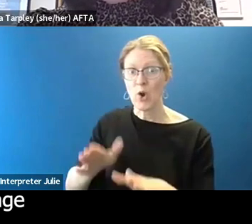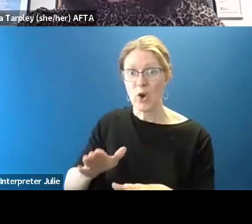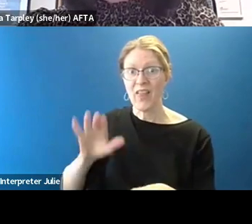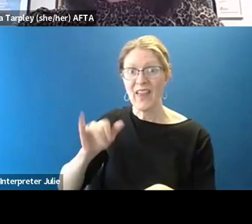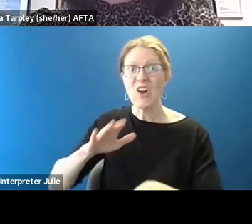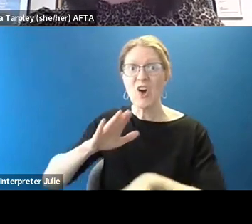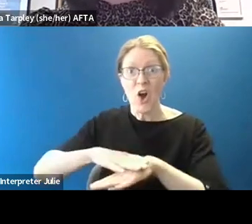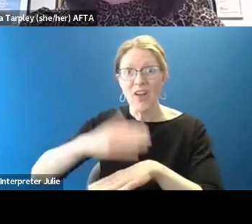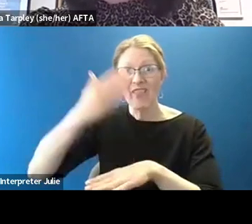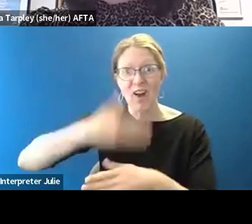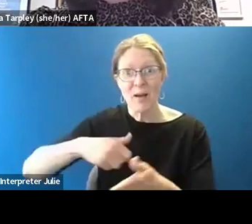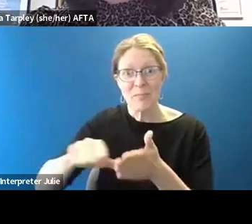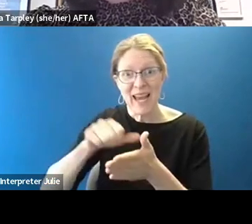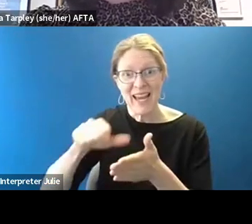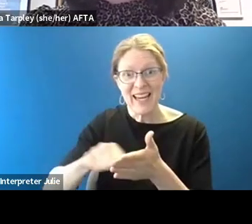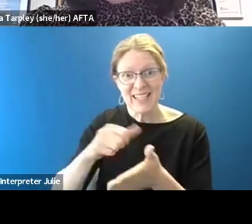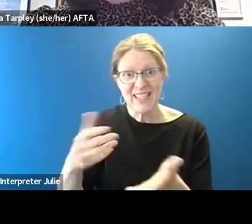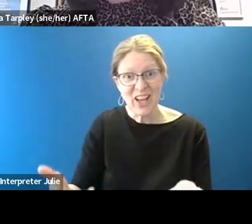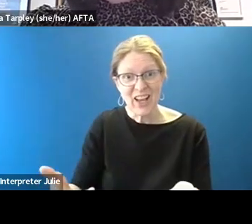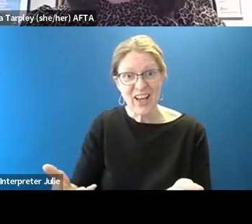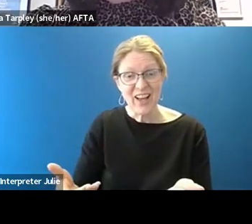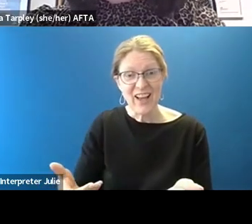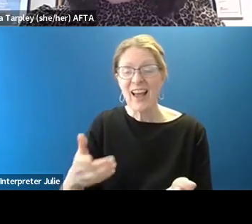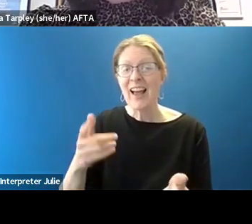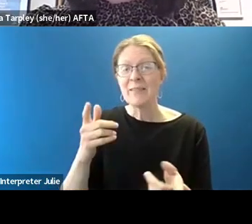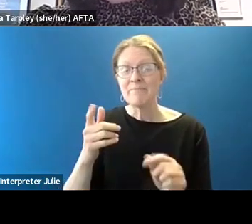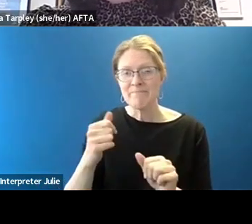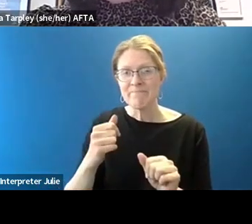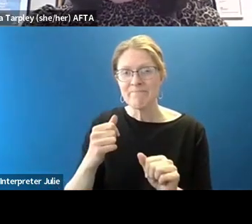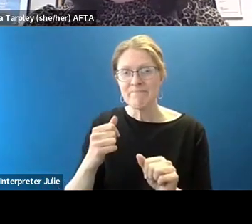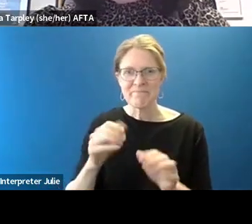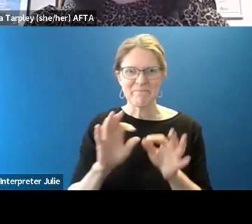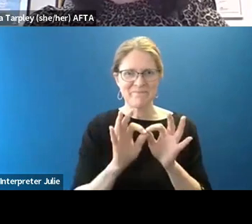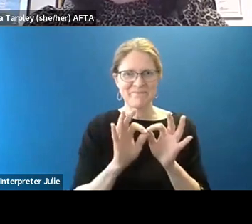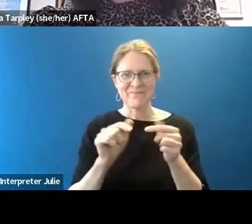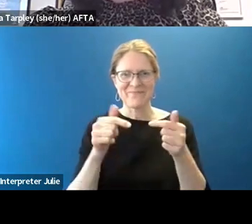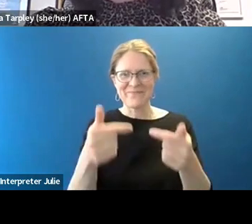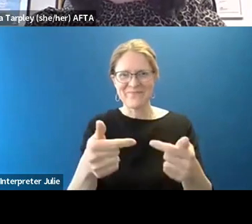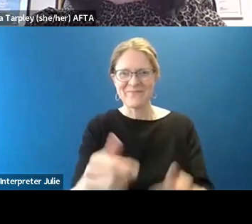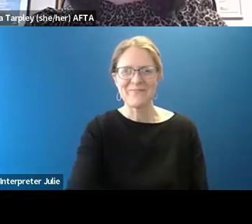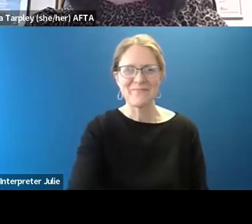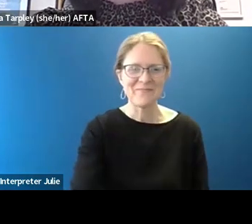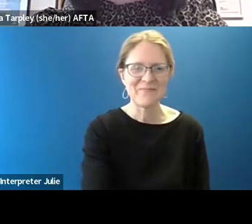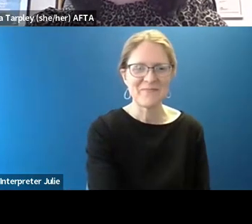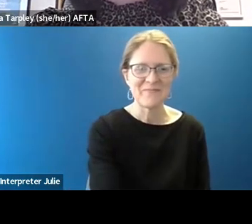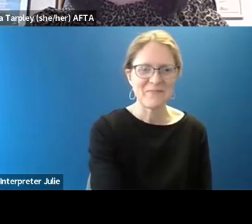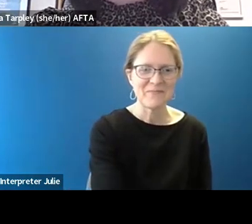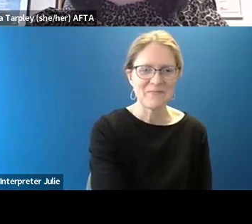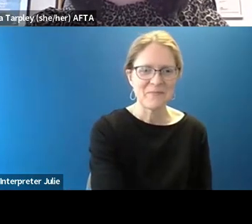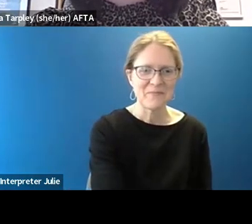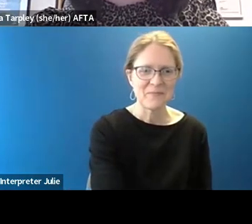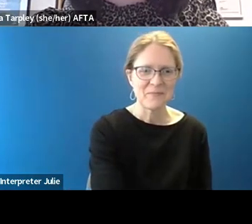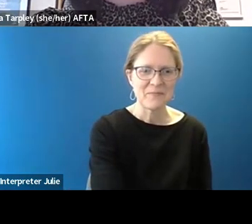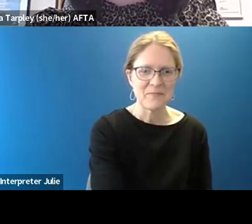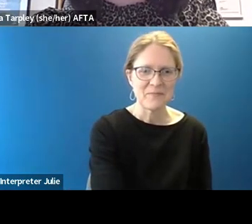the globe. Right. And it wasn't because like so I think there's that, you know, when you can hand them data, you can hand them